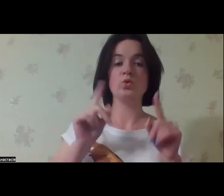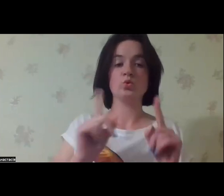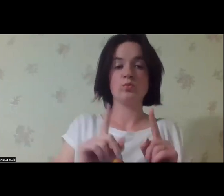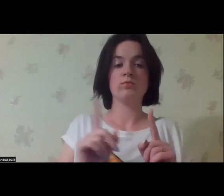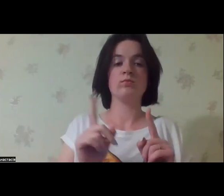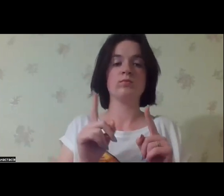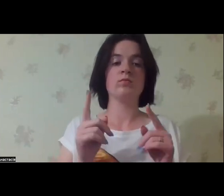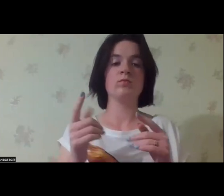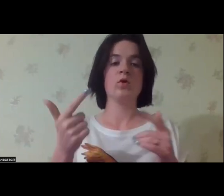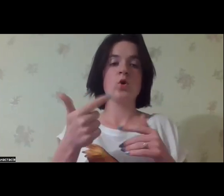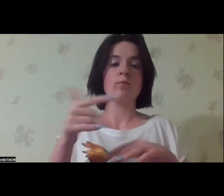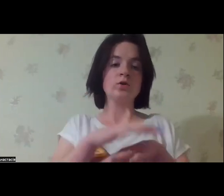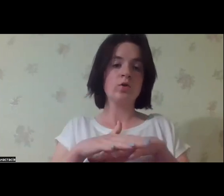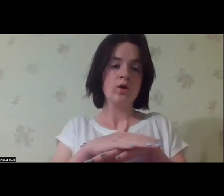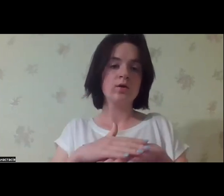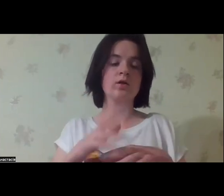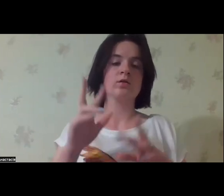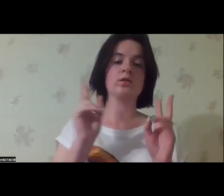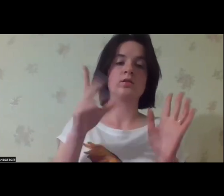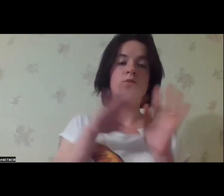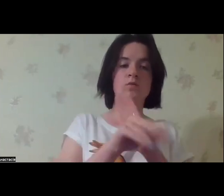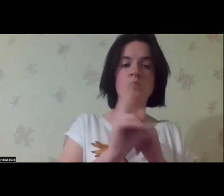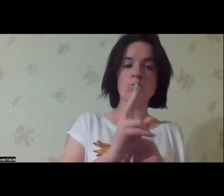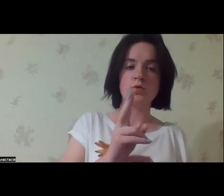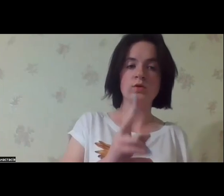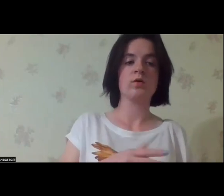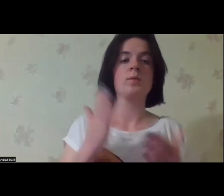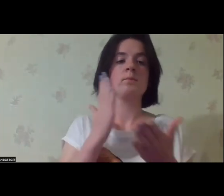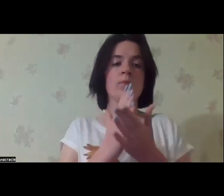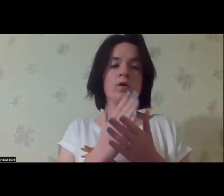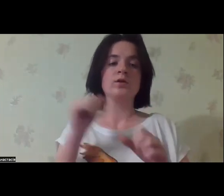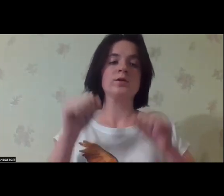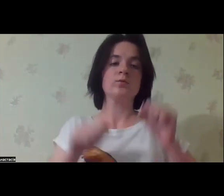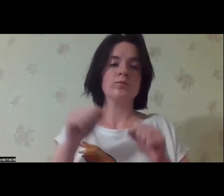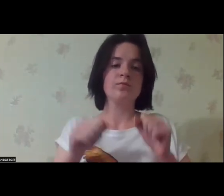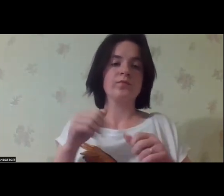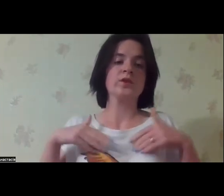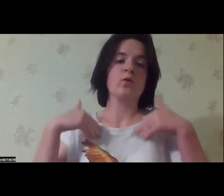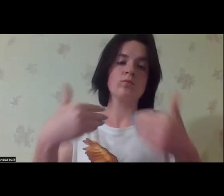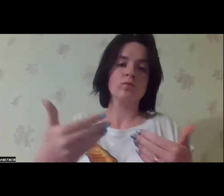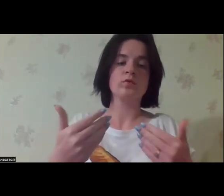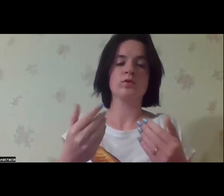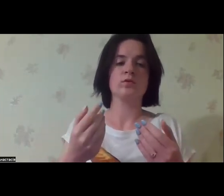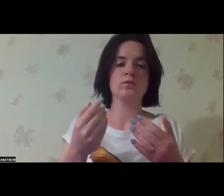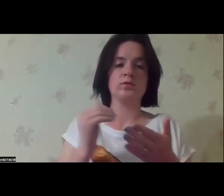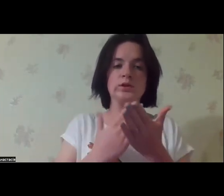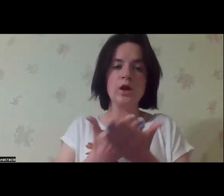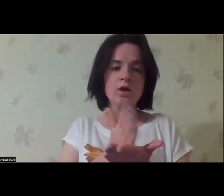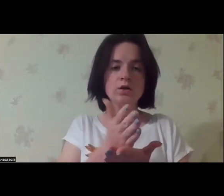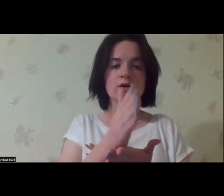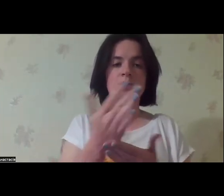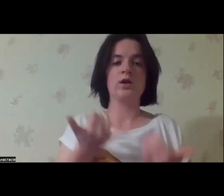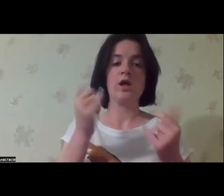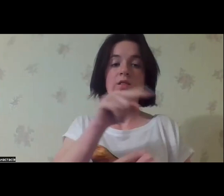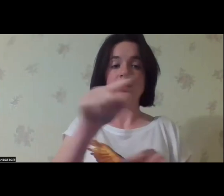concentrated. This should be the open and competitive market. We have the NGOs, we have municipal institutions, and they should